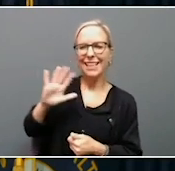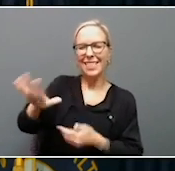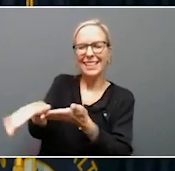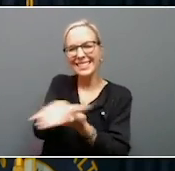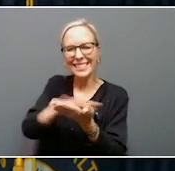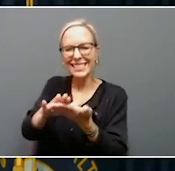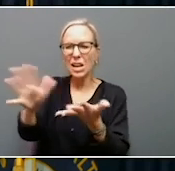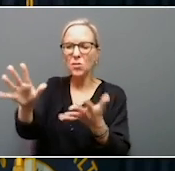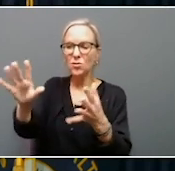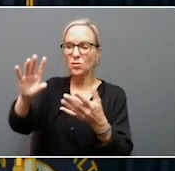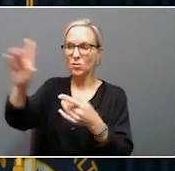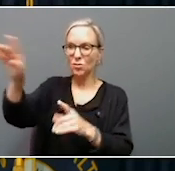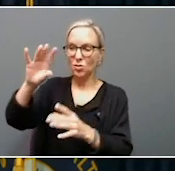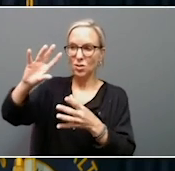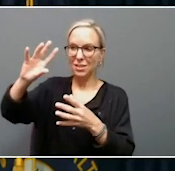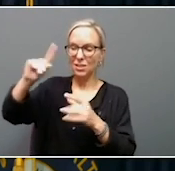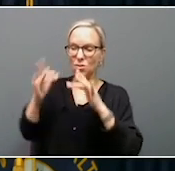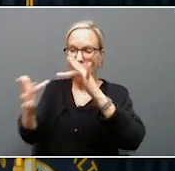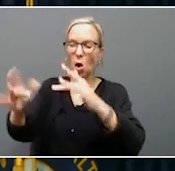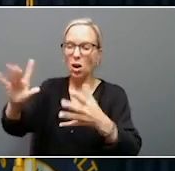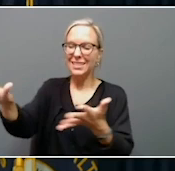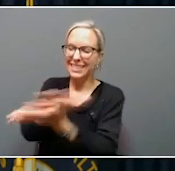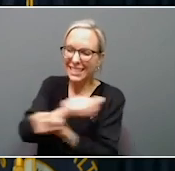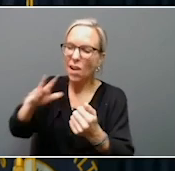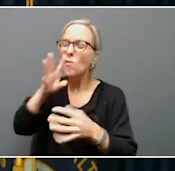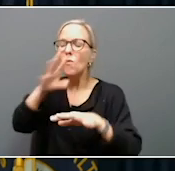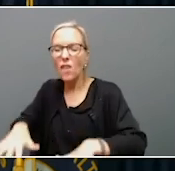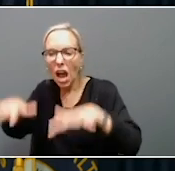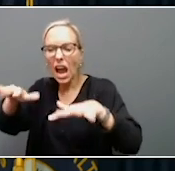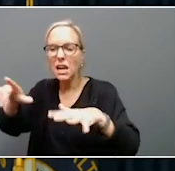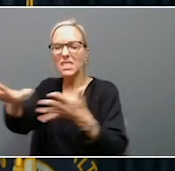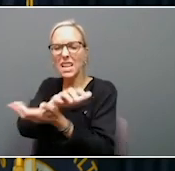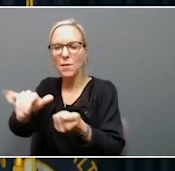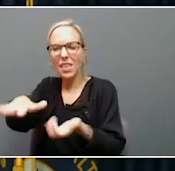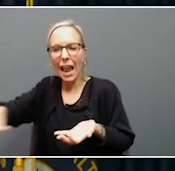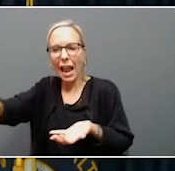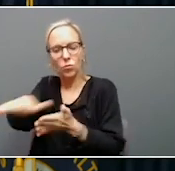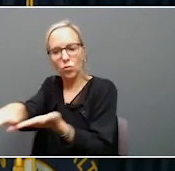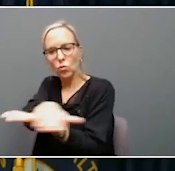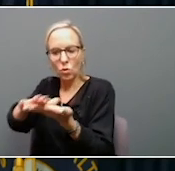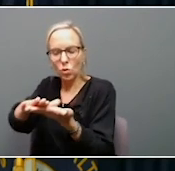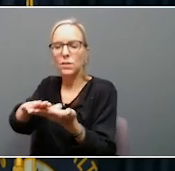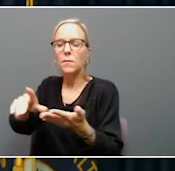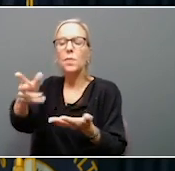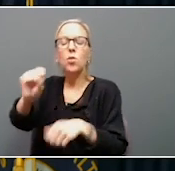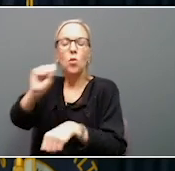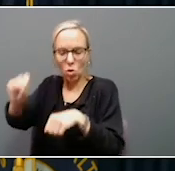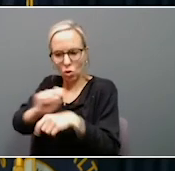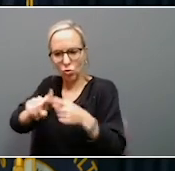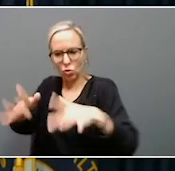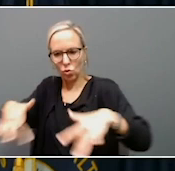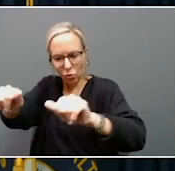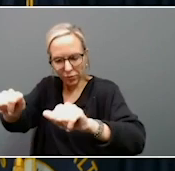launched a second to go on private property where people hadn't been able to get it to the road. This work was to clear debris that couldn't be moved to the